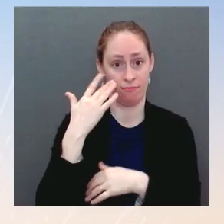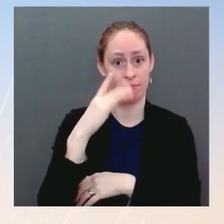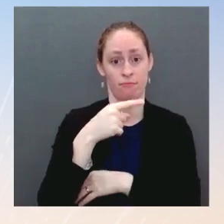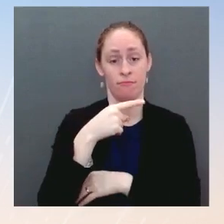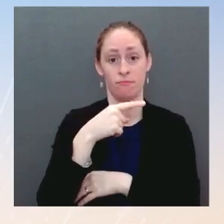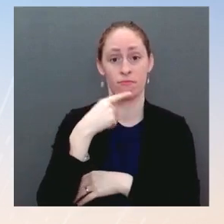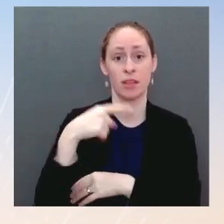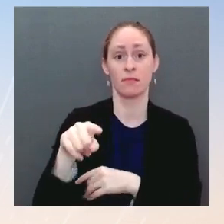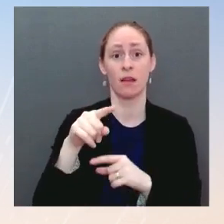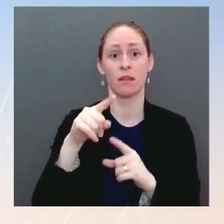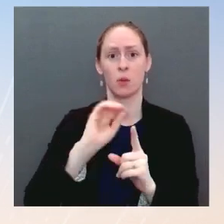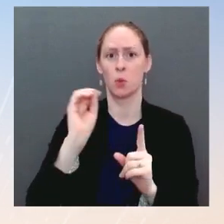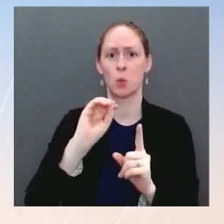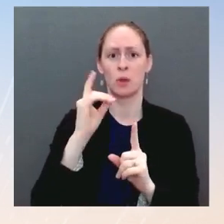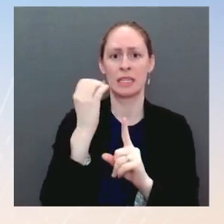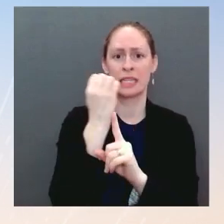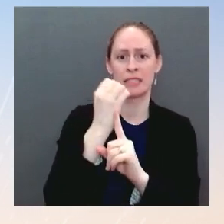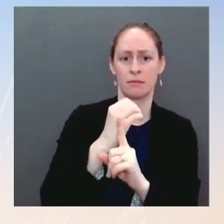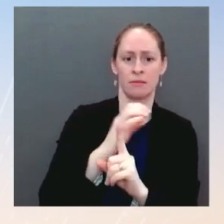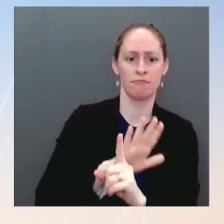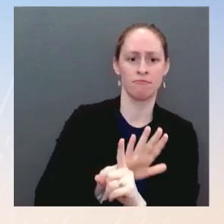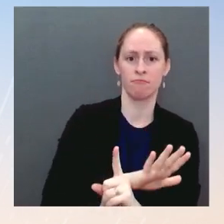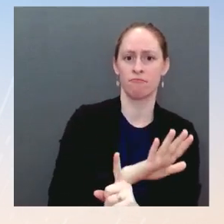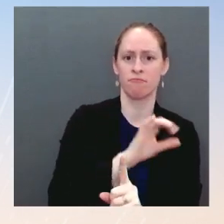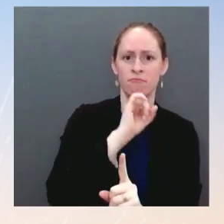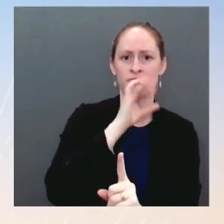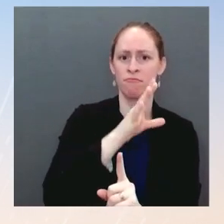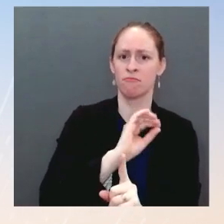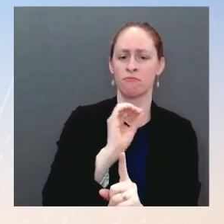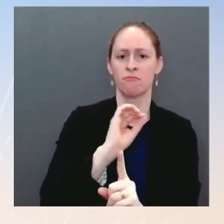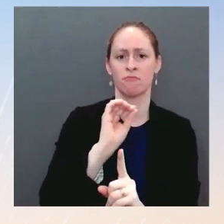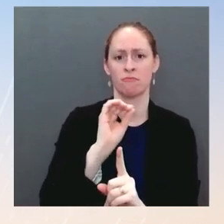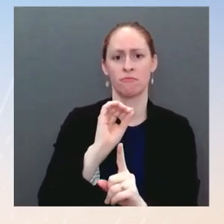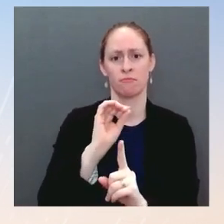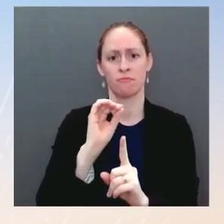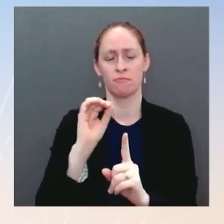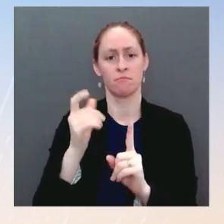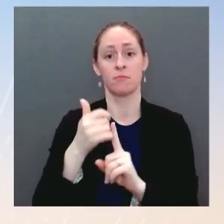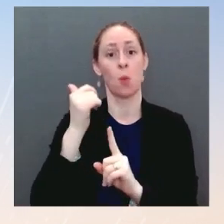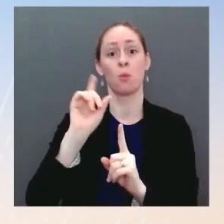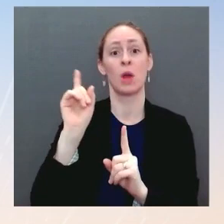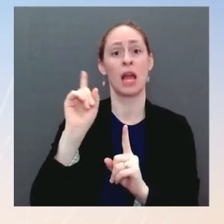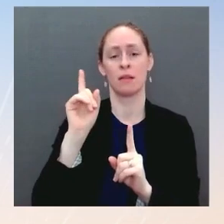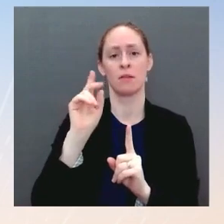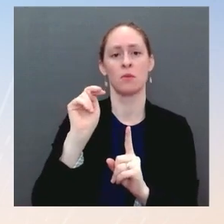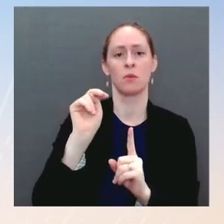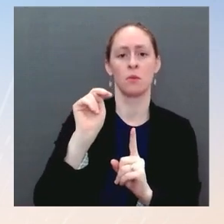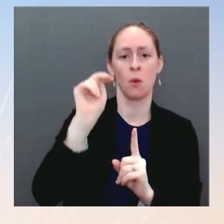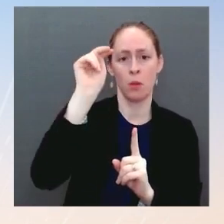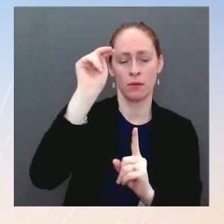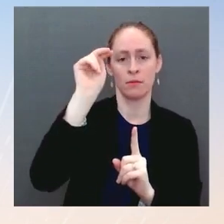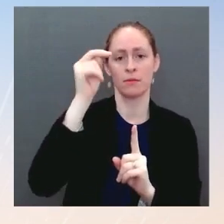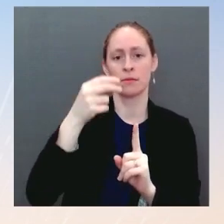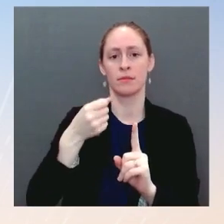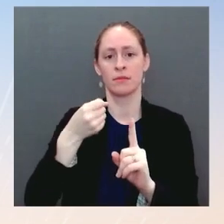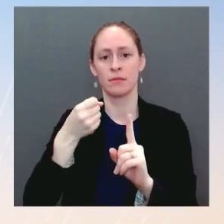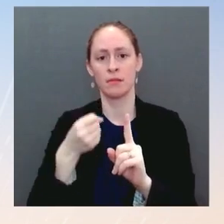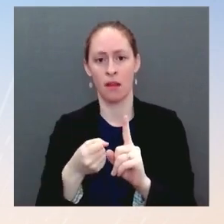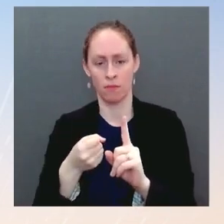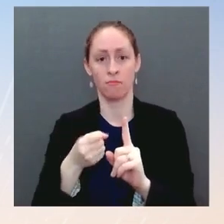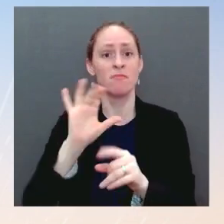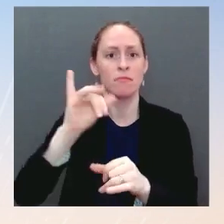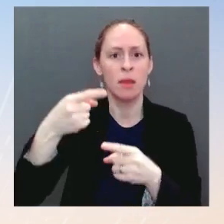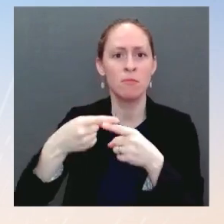They're on the south as well. They're in Belarus. Ms. Yeah. can you describe how that complicates the decision-making process now or what challenges